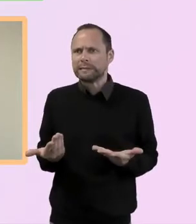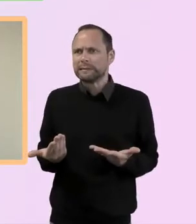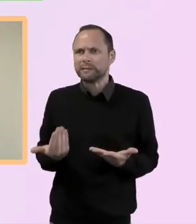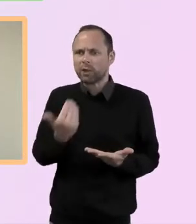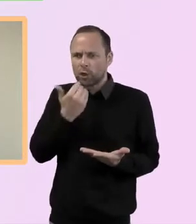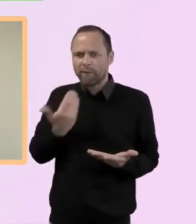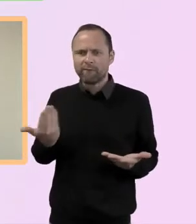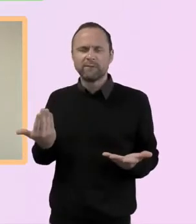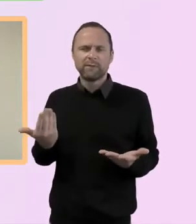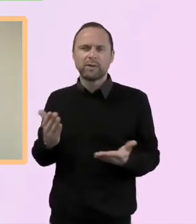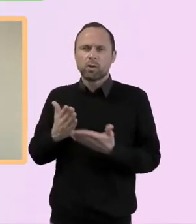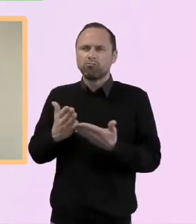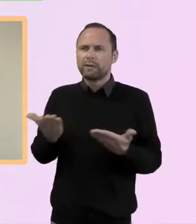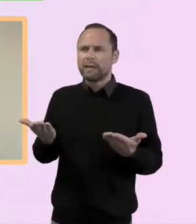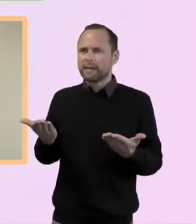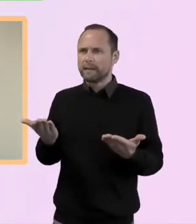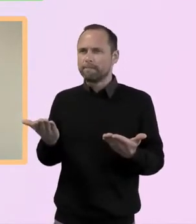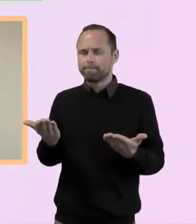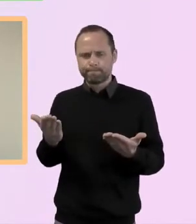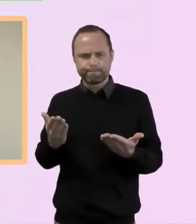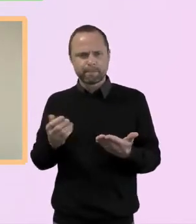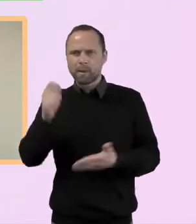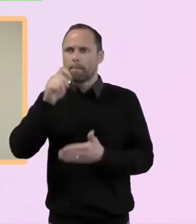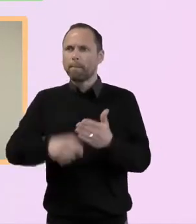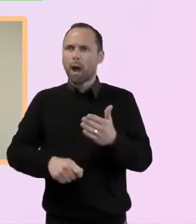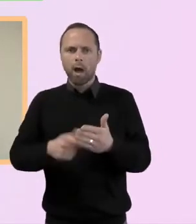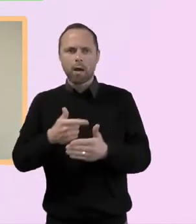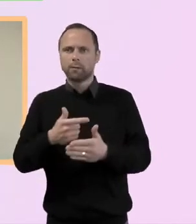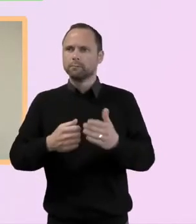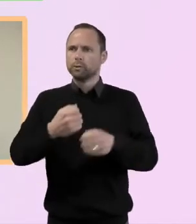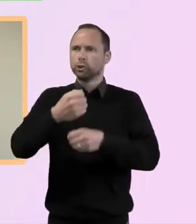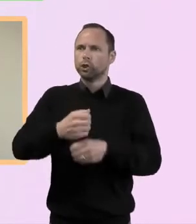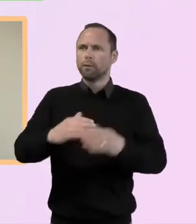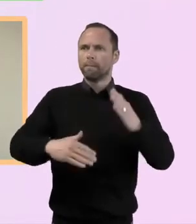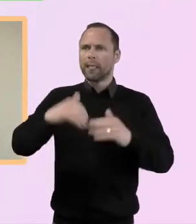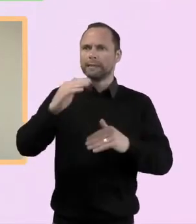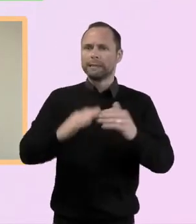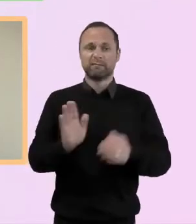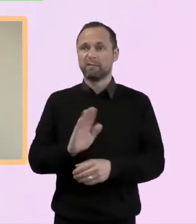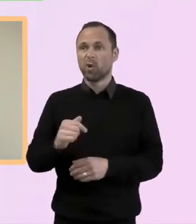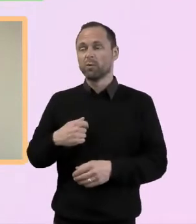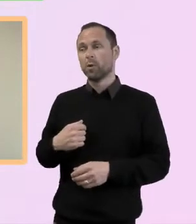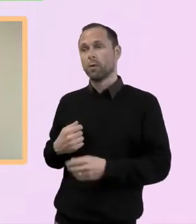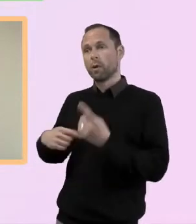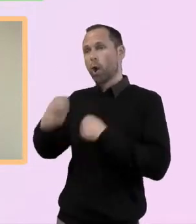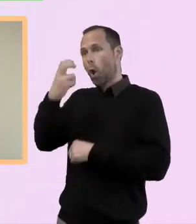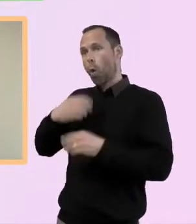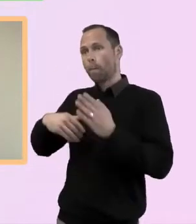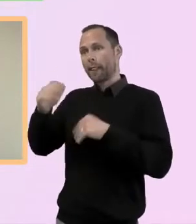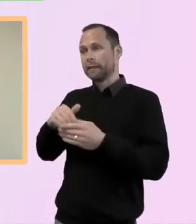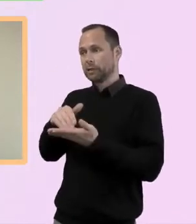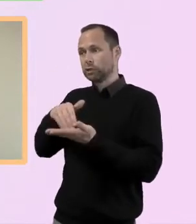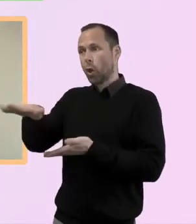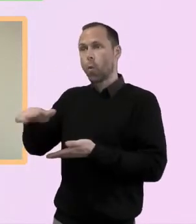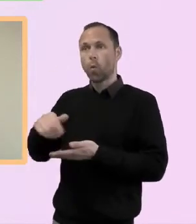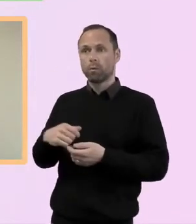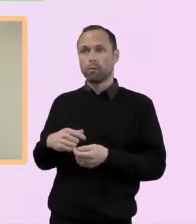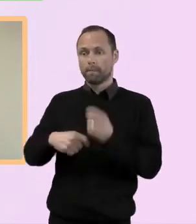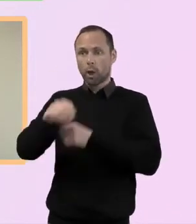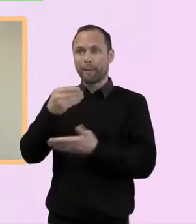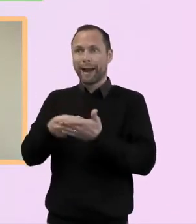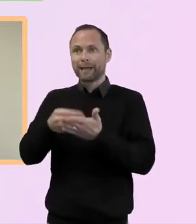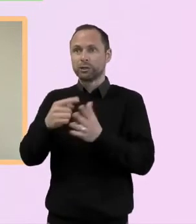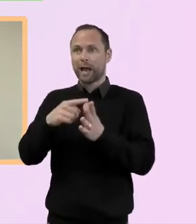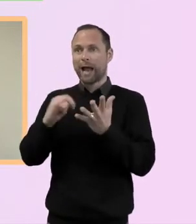put those things into, into a church building, but in fact, we took, we sold the church building, we liquidated the assets, but always with a view